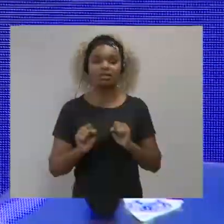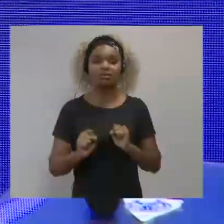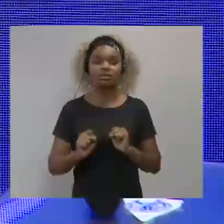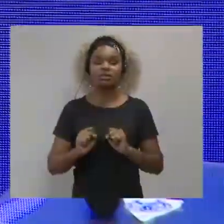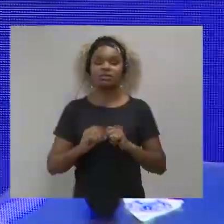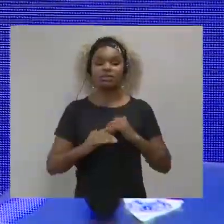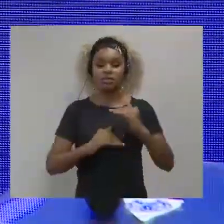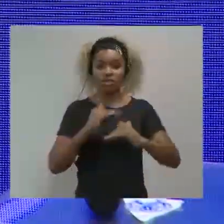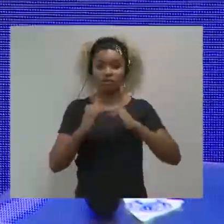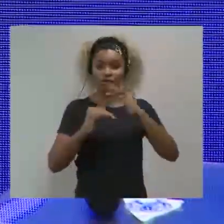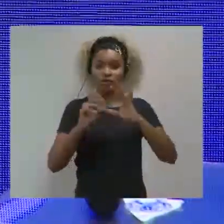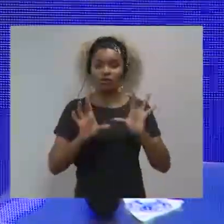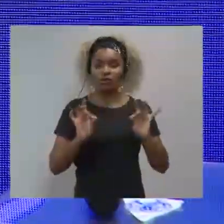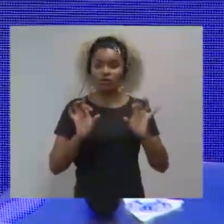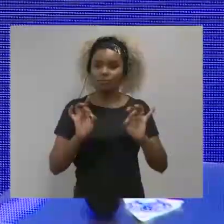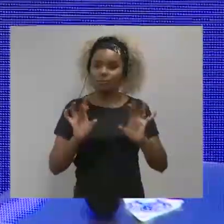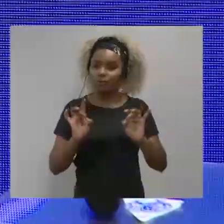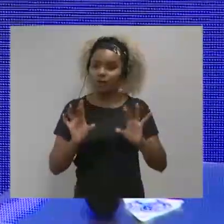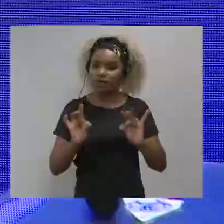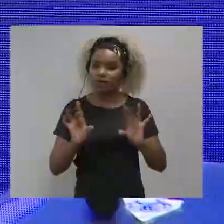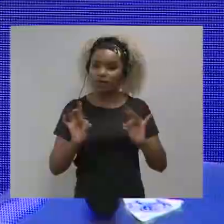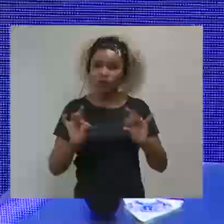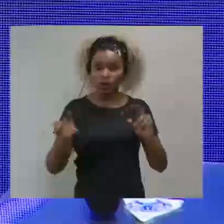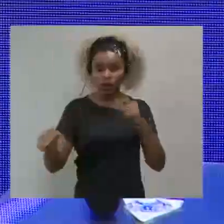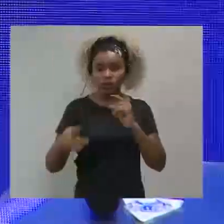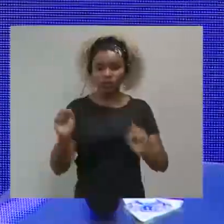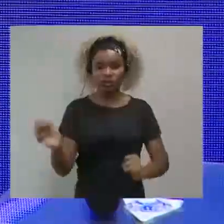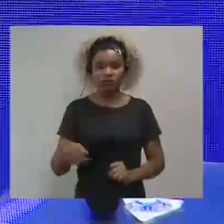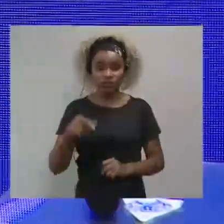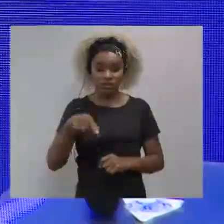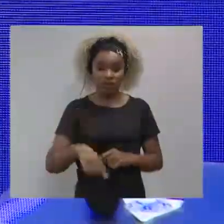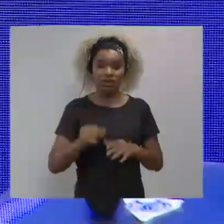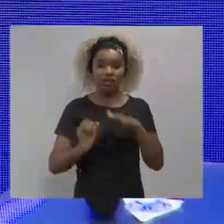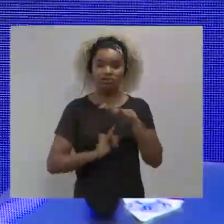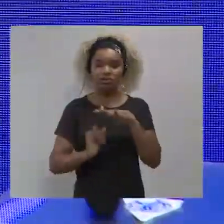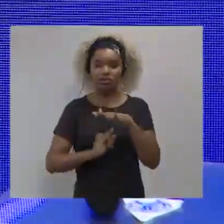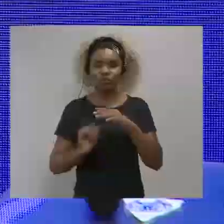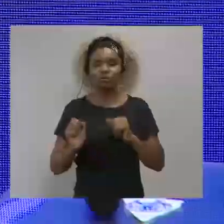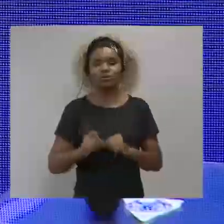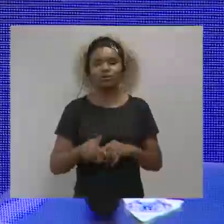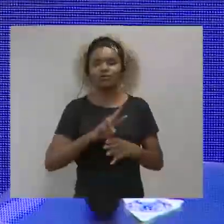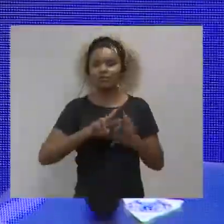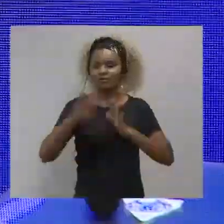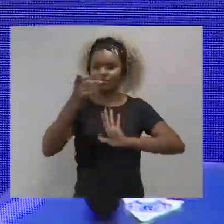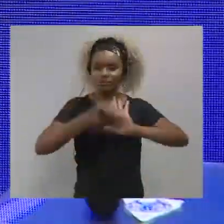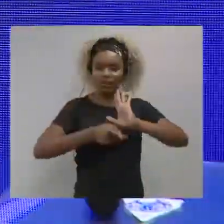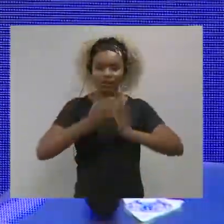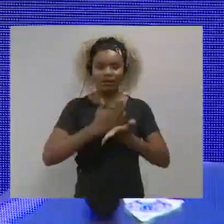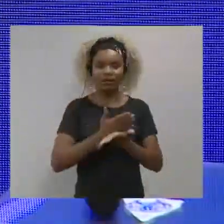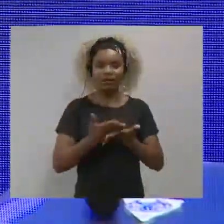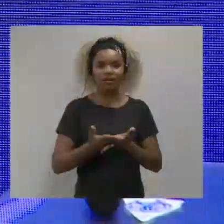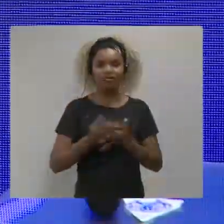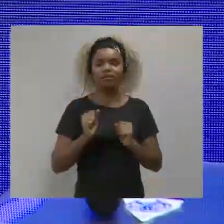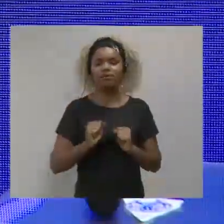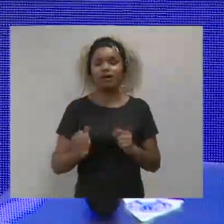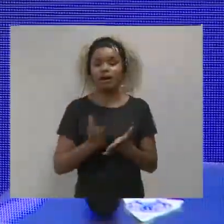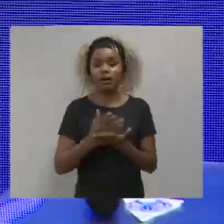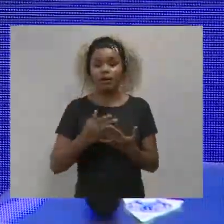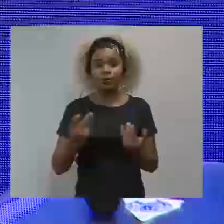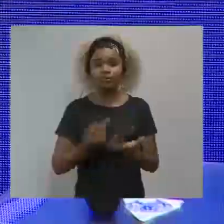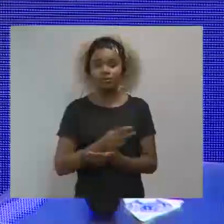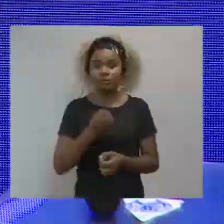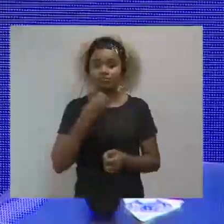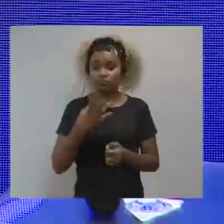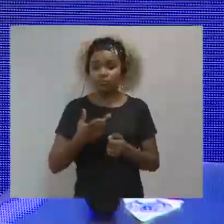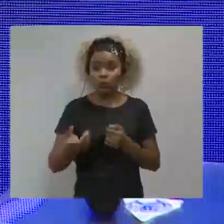And this is why you developed in your innovation lab that works here in the Institute a lot of projects, a lot of